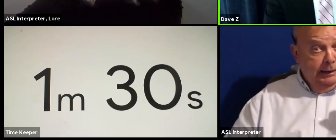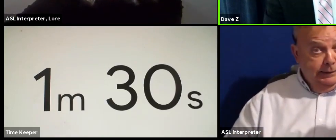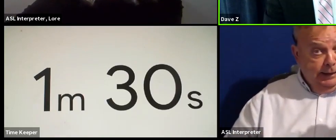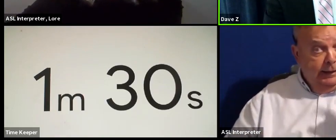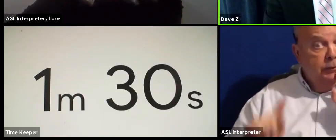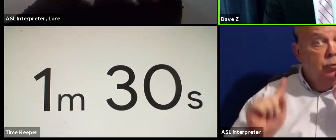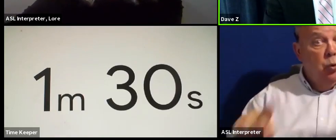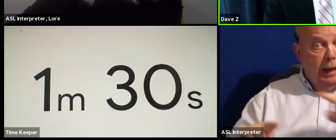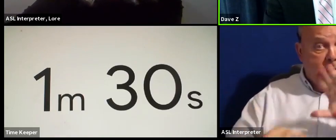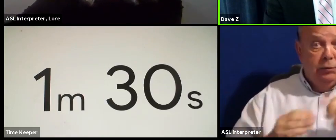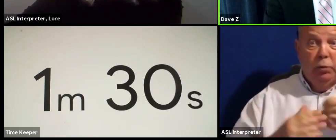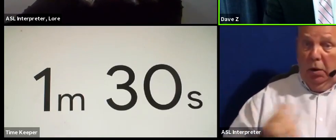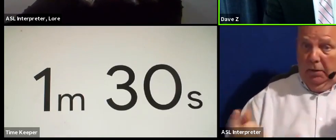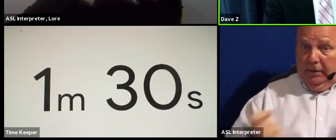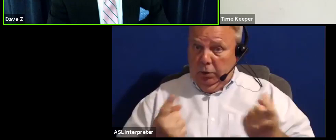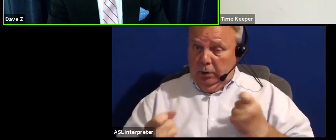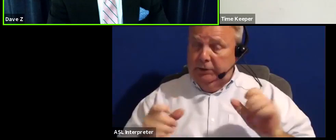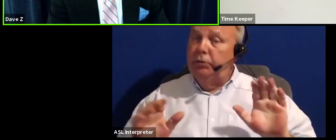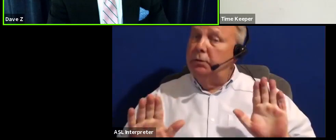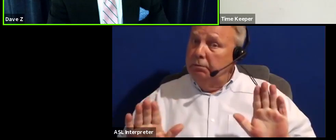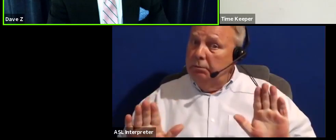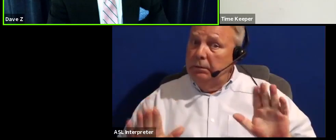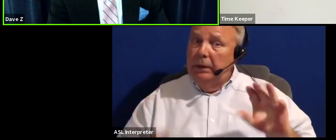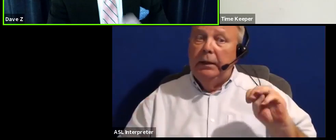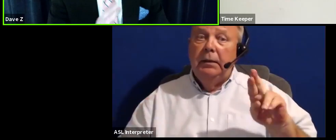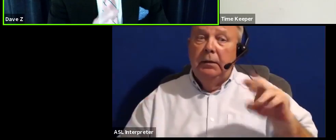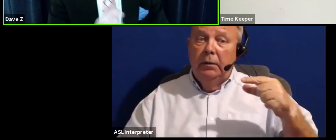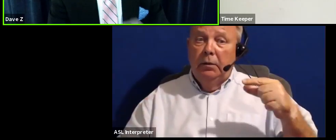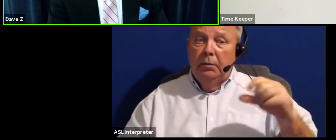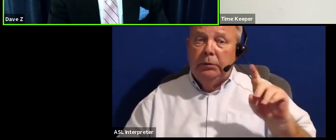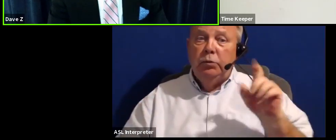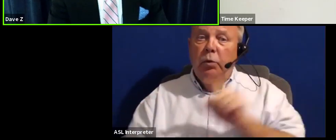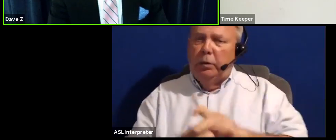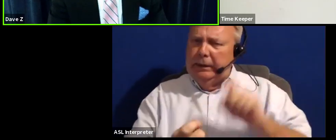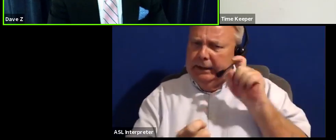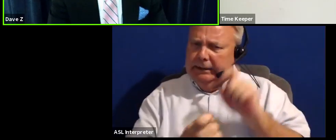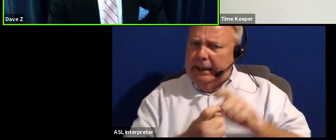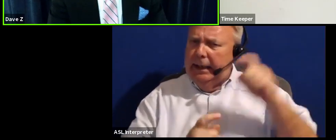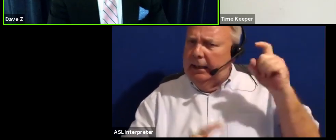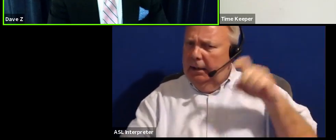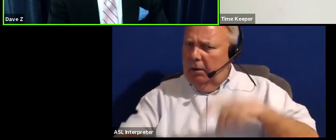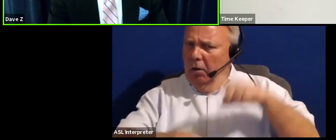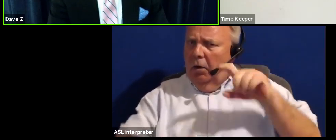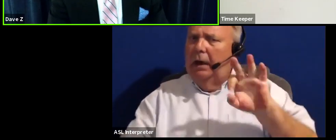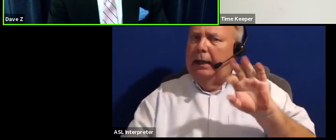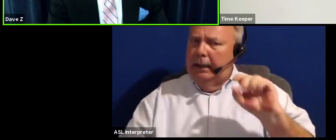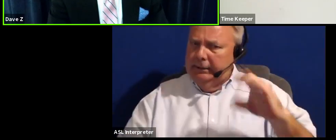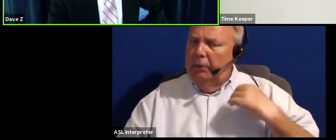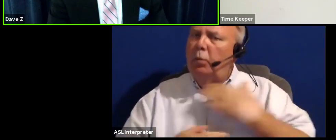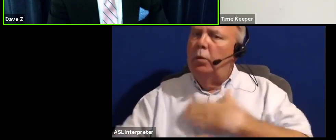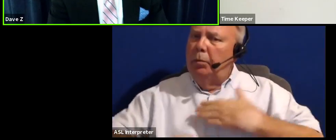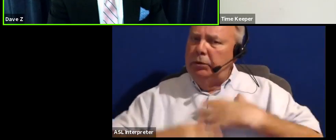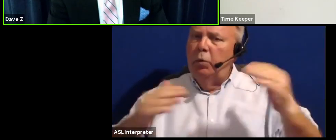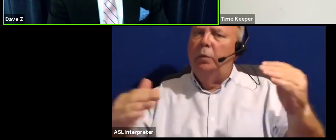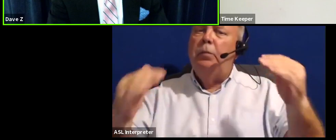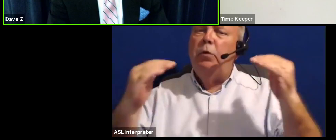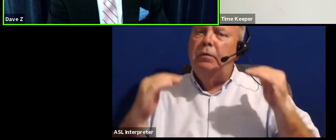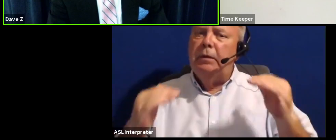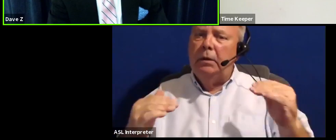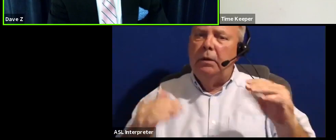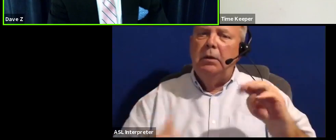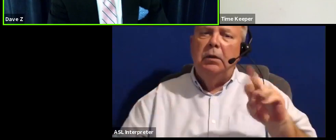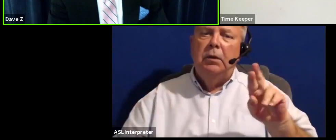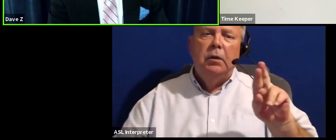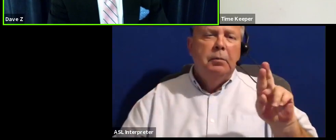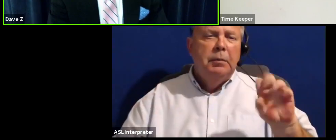answer all of our questions here. Mr. Gordon answered exactly on 90 seconds. So we appreciate that. We move next to Mr.